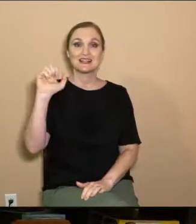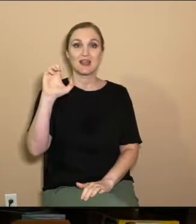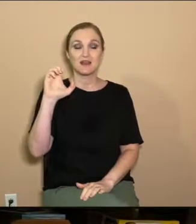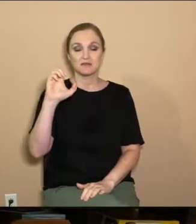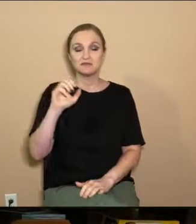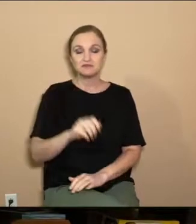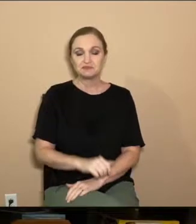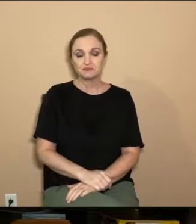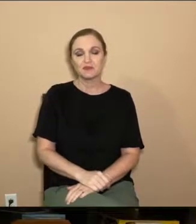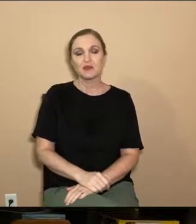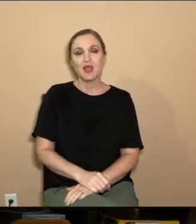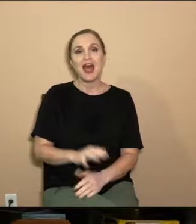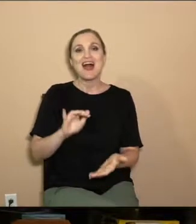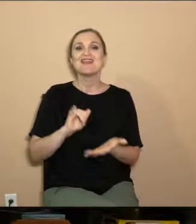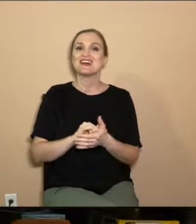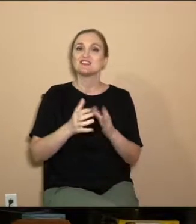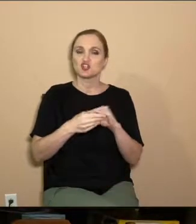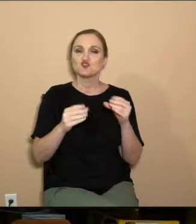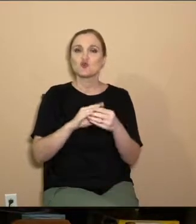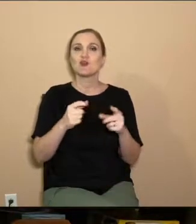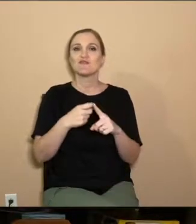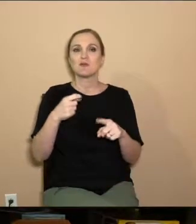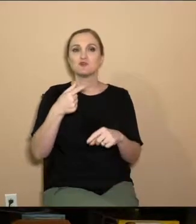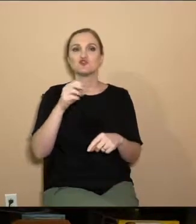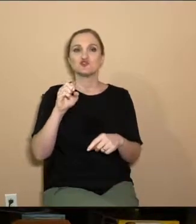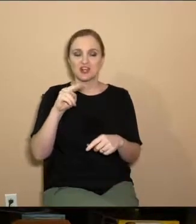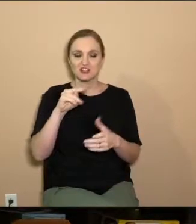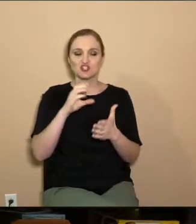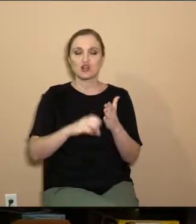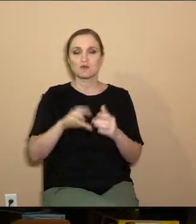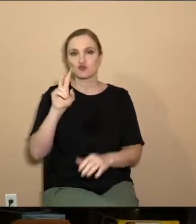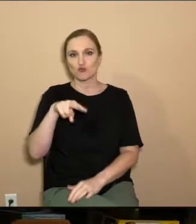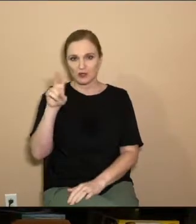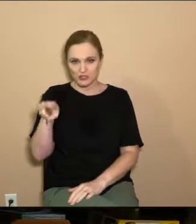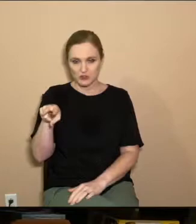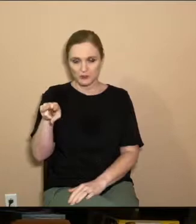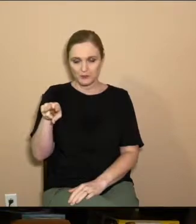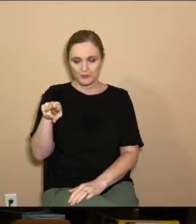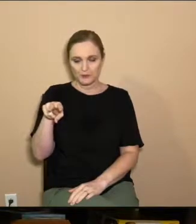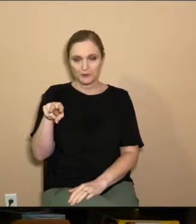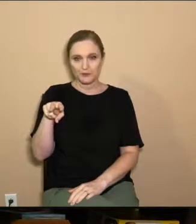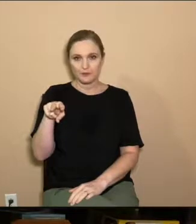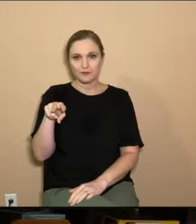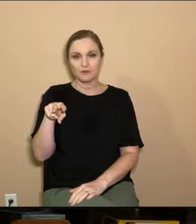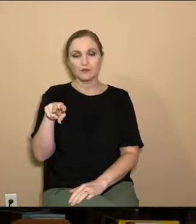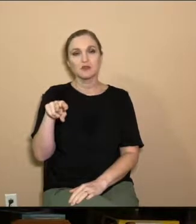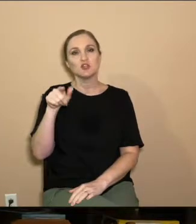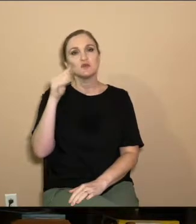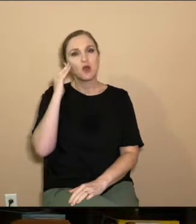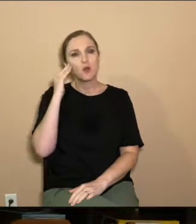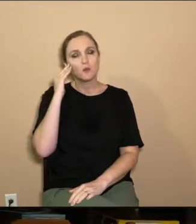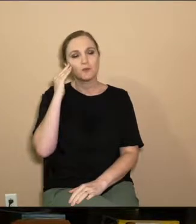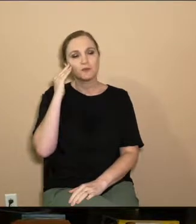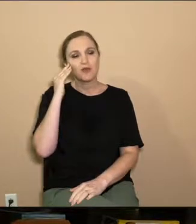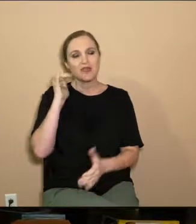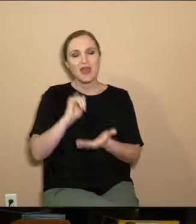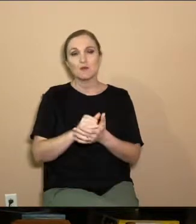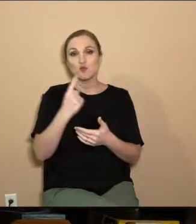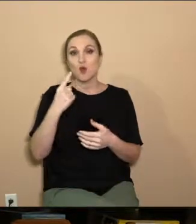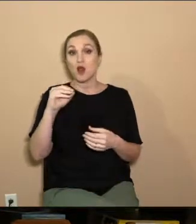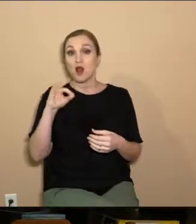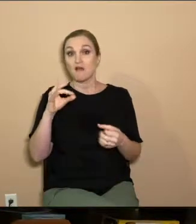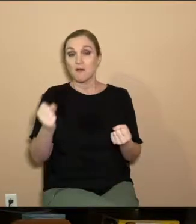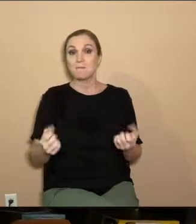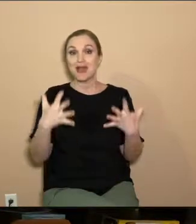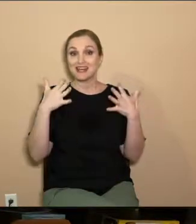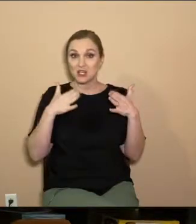altar? And that's a story that comes from Genesis chapter 22. And, you know, that was one of many